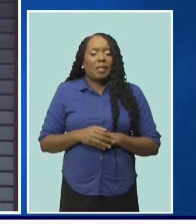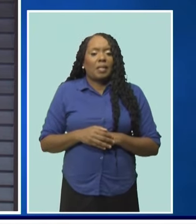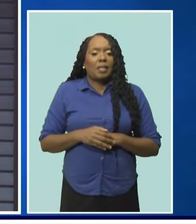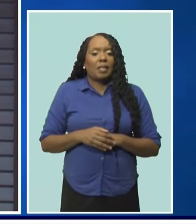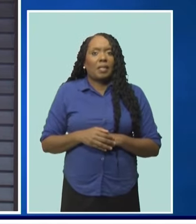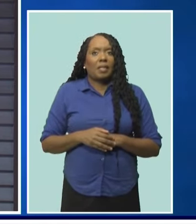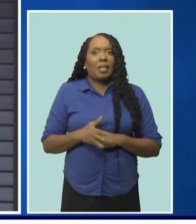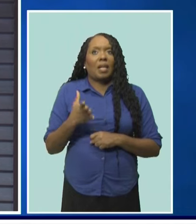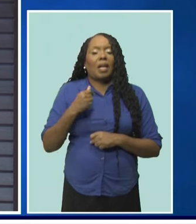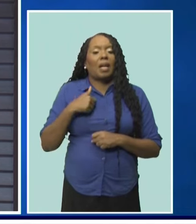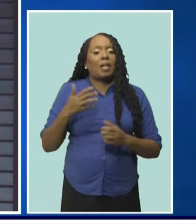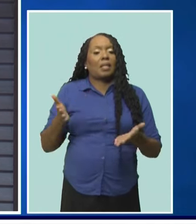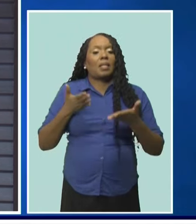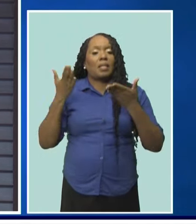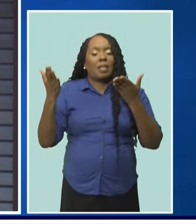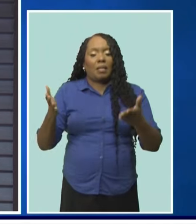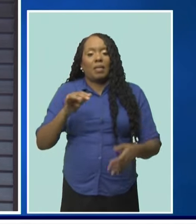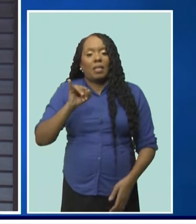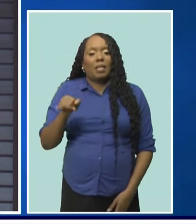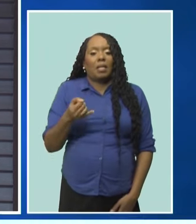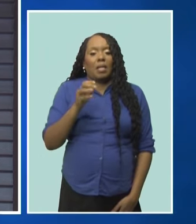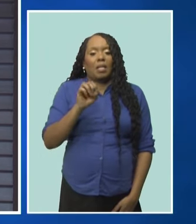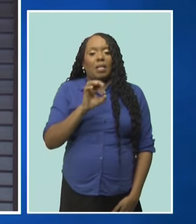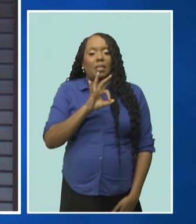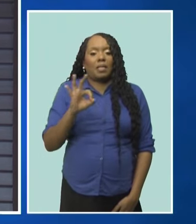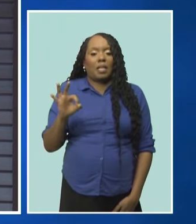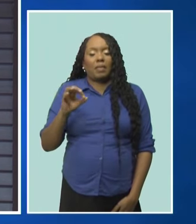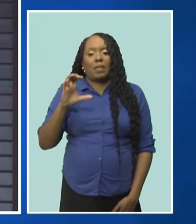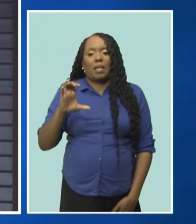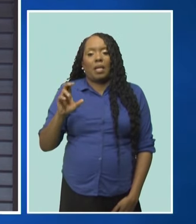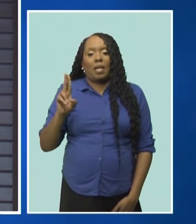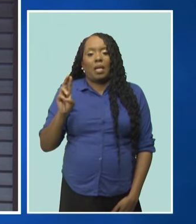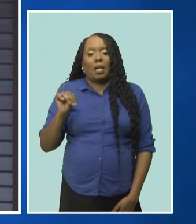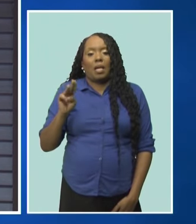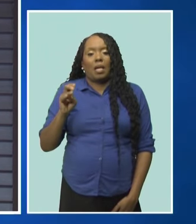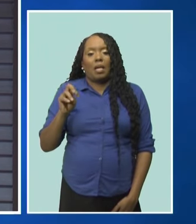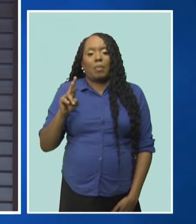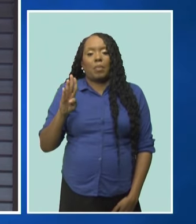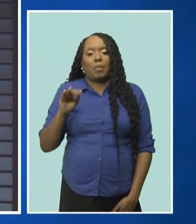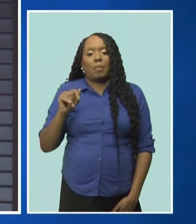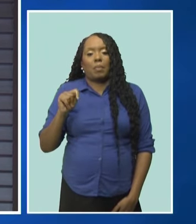Jeff Cumberbatch be appointed to the Court of Appeal. We lost Jeff this year.